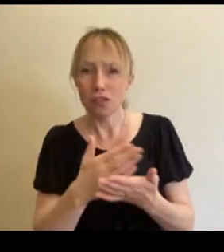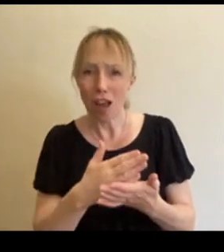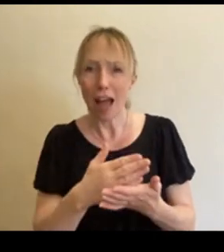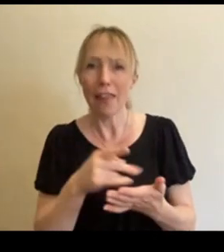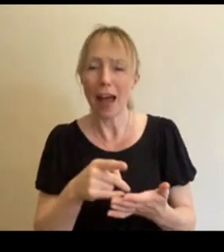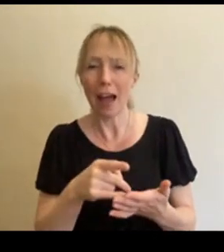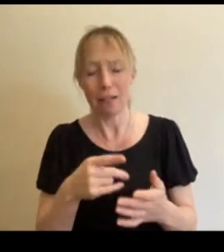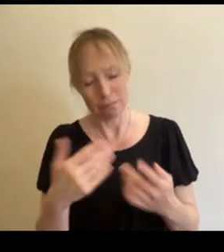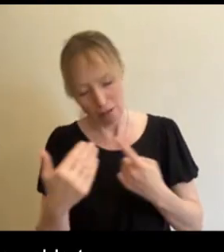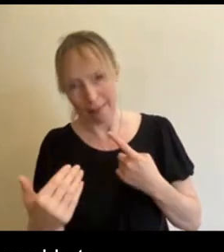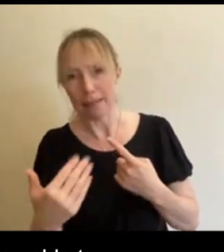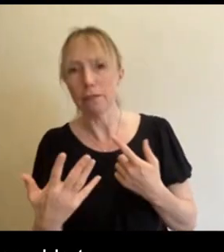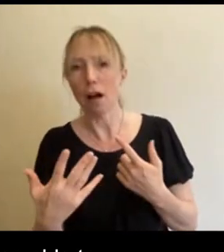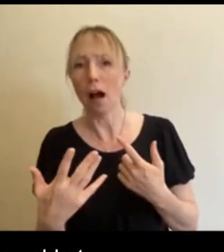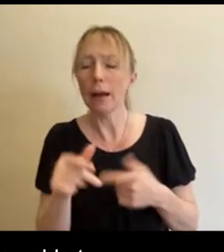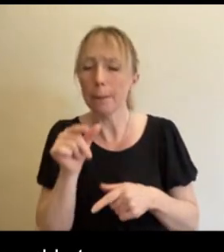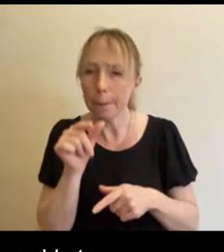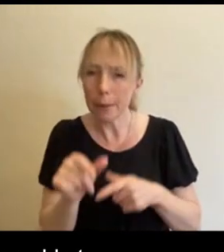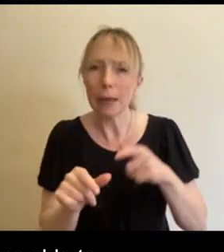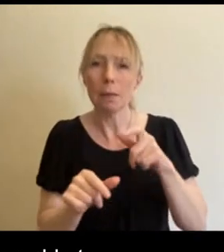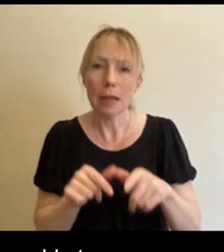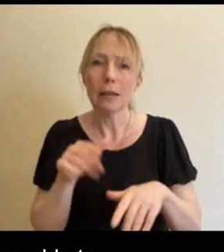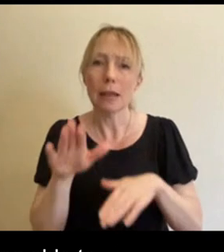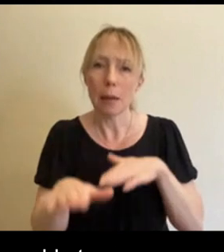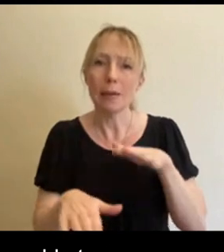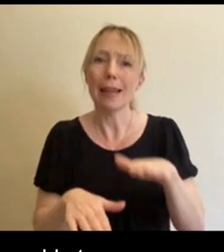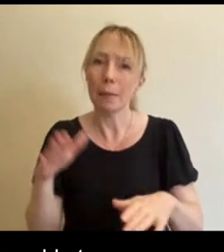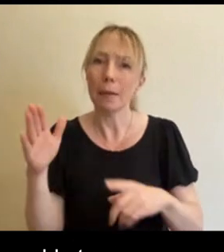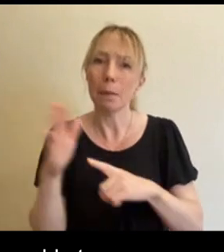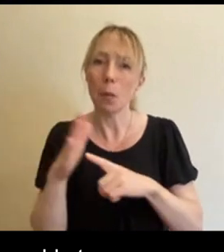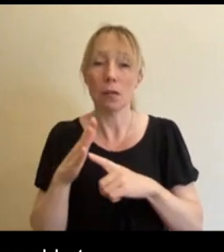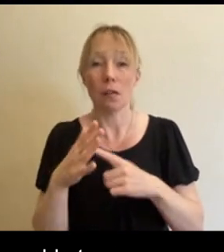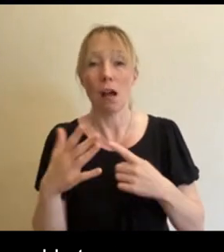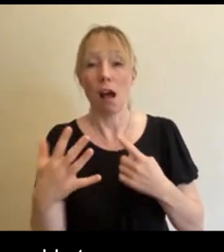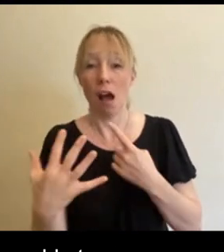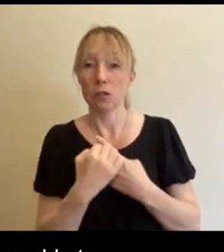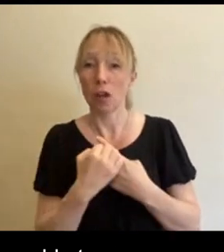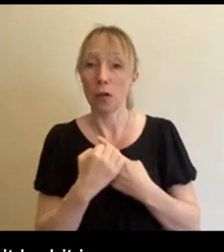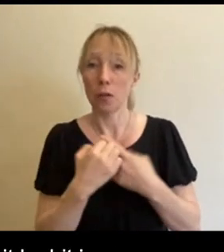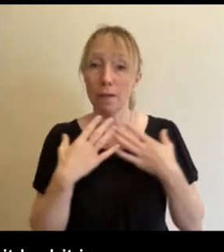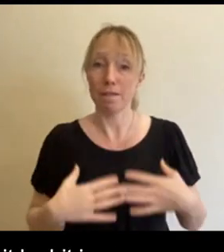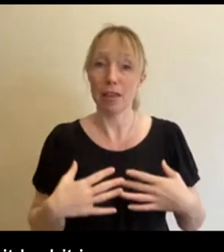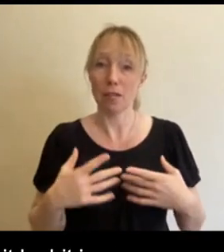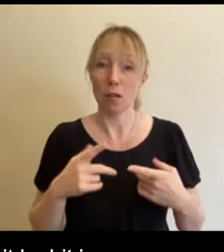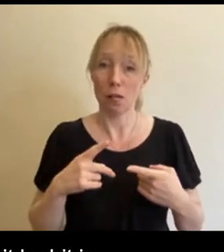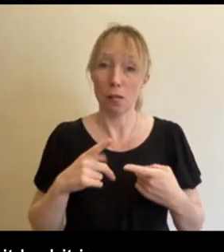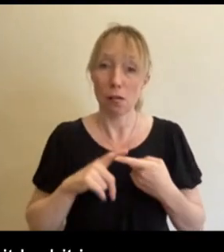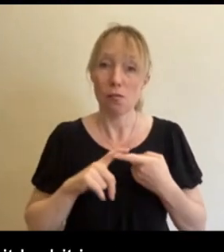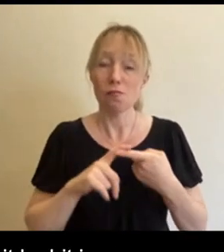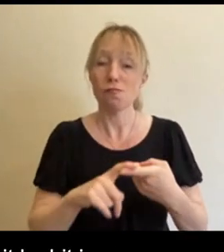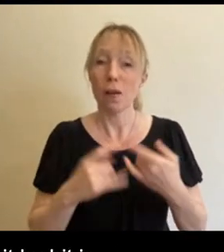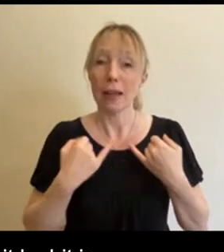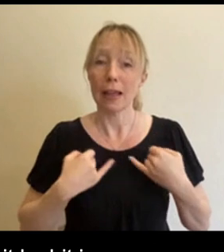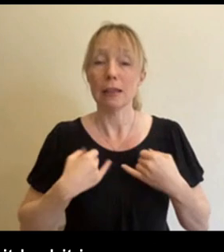able to identify it and taking it bit by bit is really important. I got diagnosed with a physical chronic illness before mental health. So mental